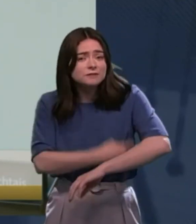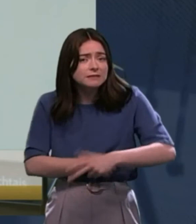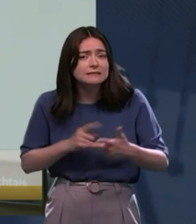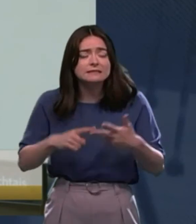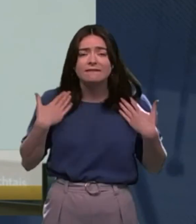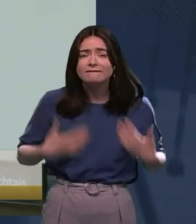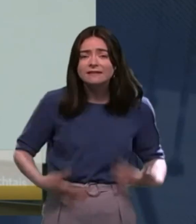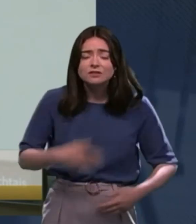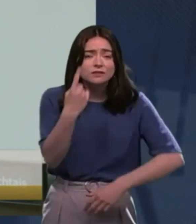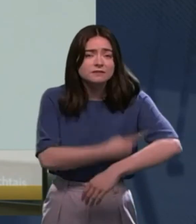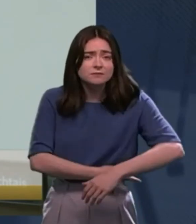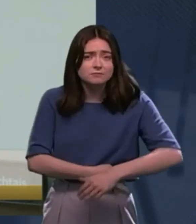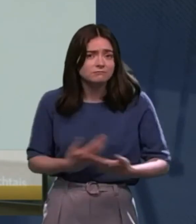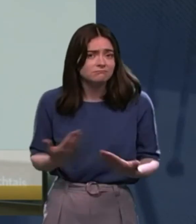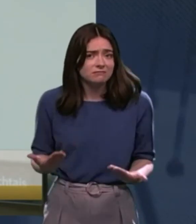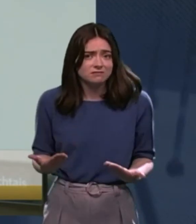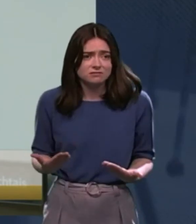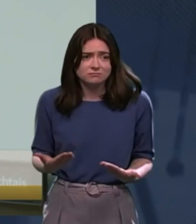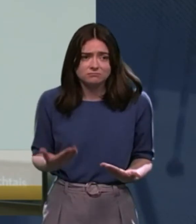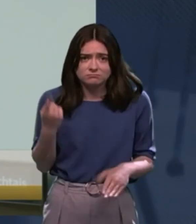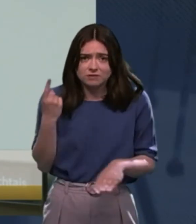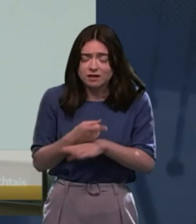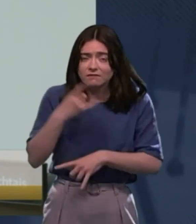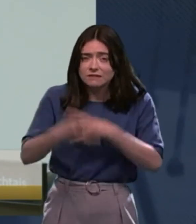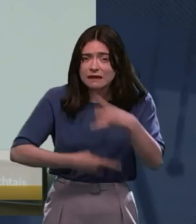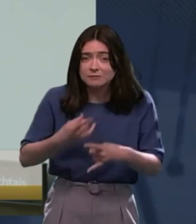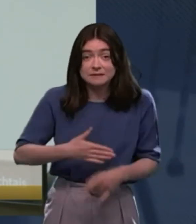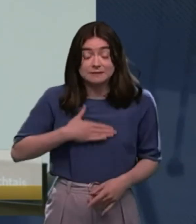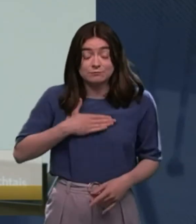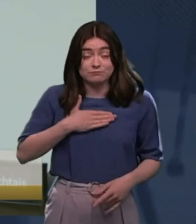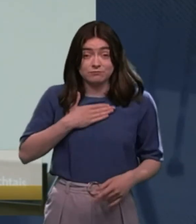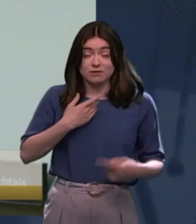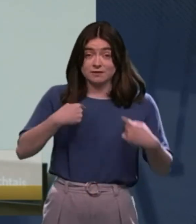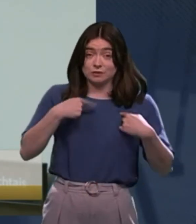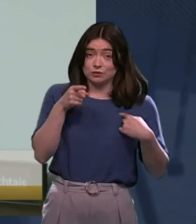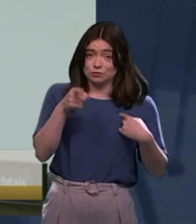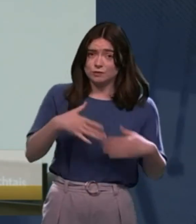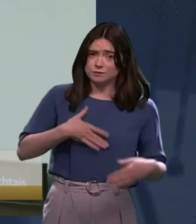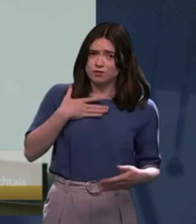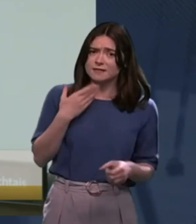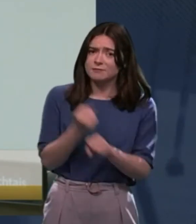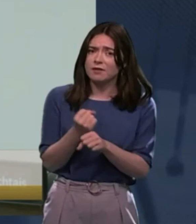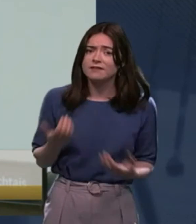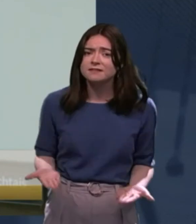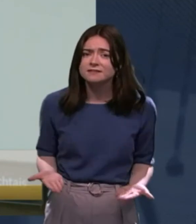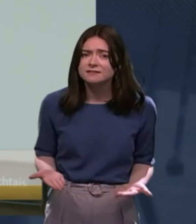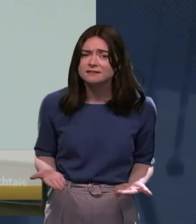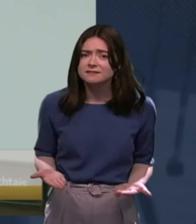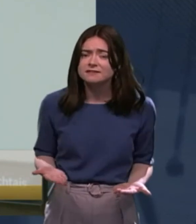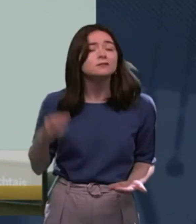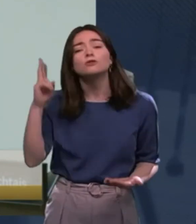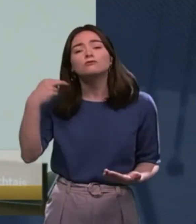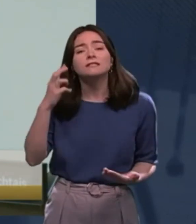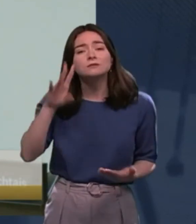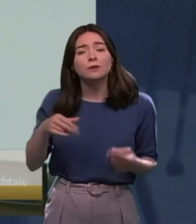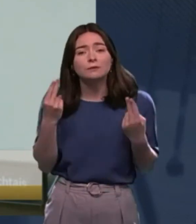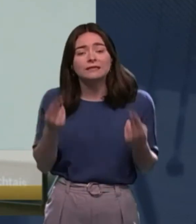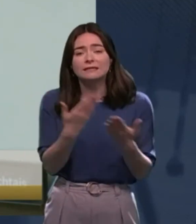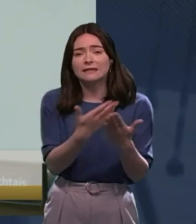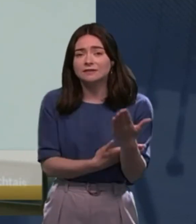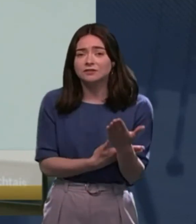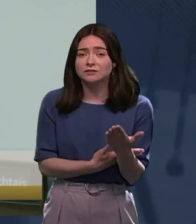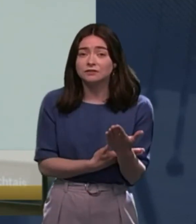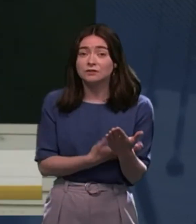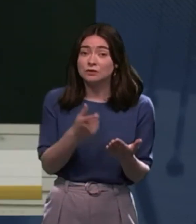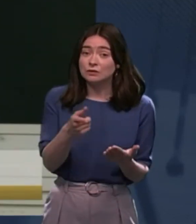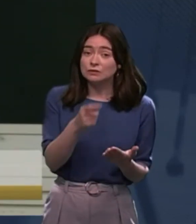physical disabilities. That's not unheard of at all. It's surprising for me that you're surprised to hear that. That's the whole purpose. That's why we need this legislation. say it's a regular